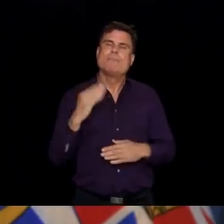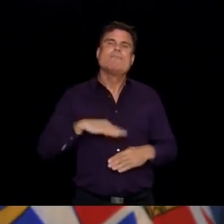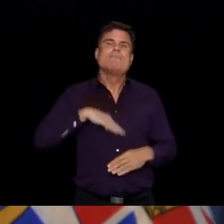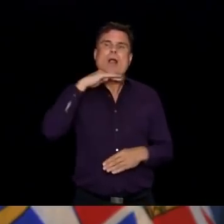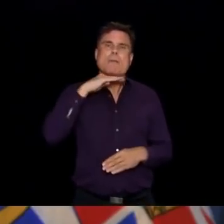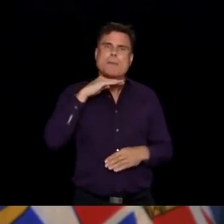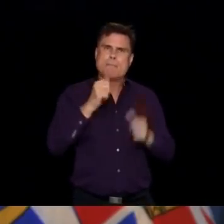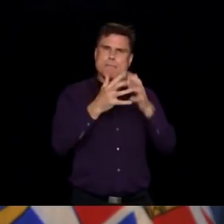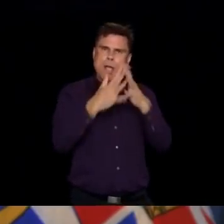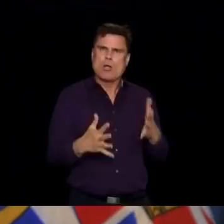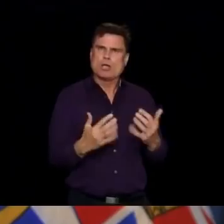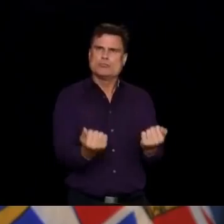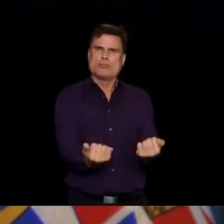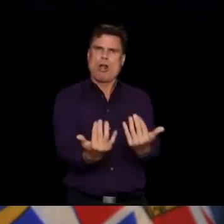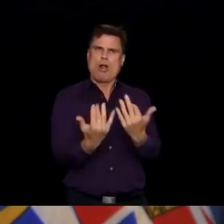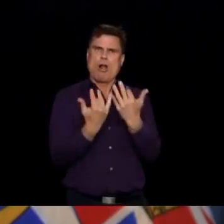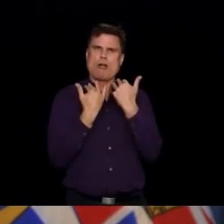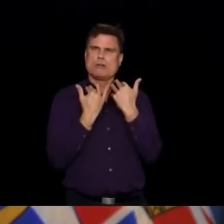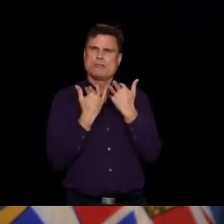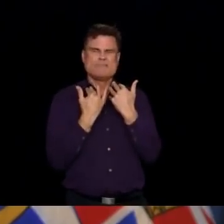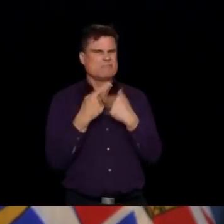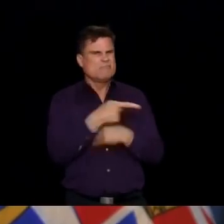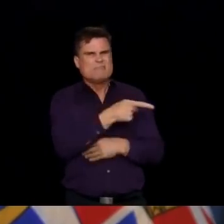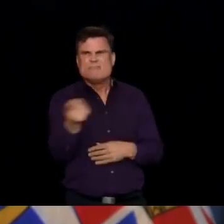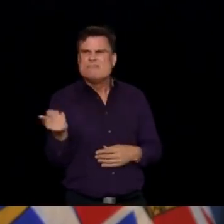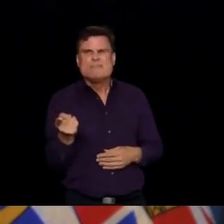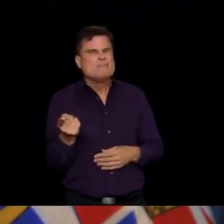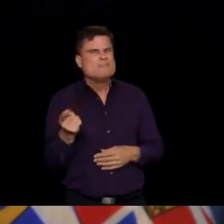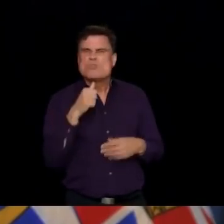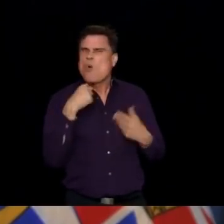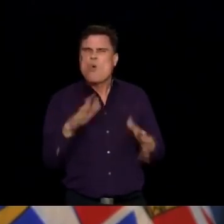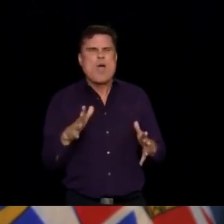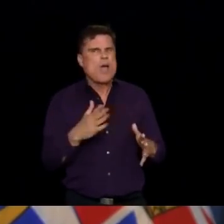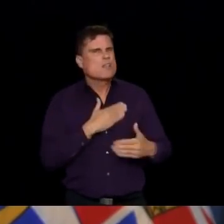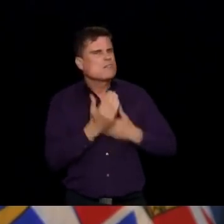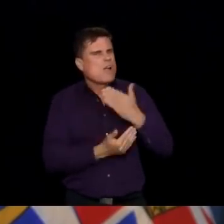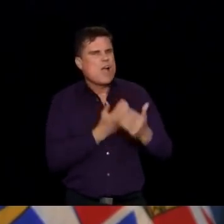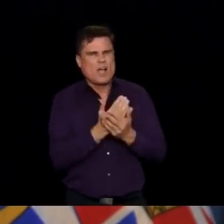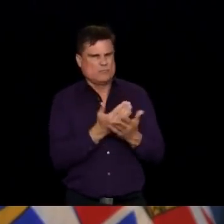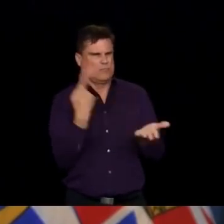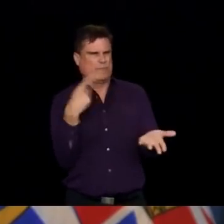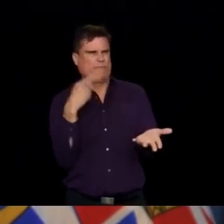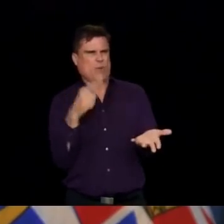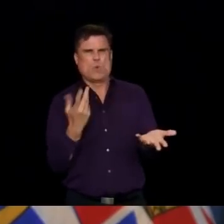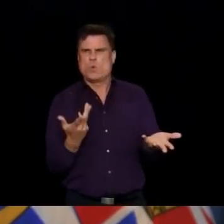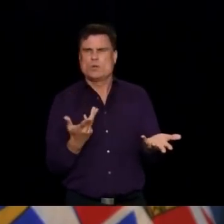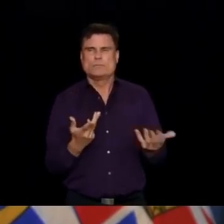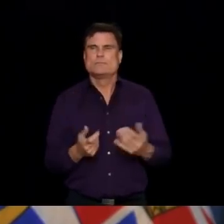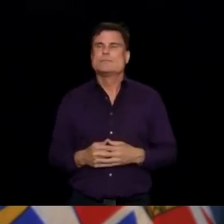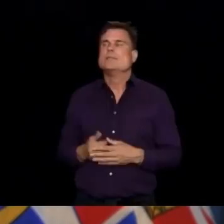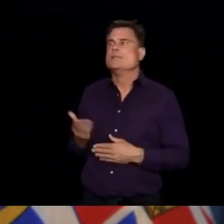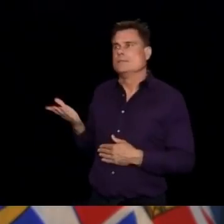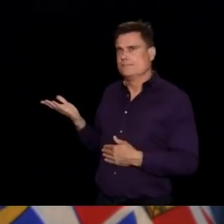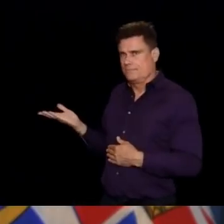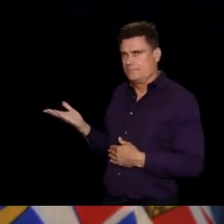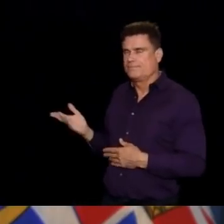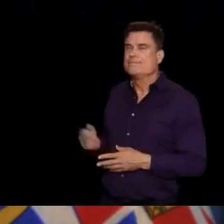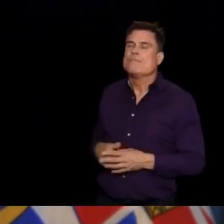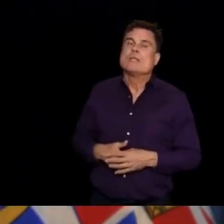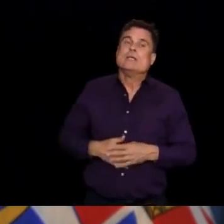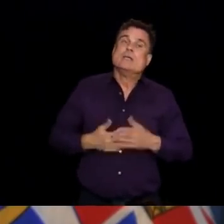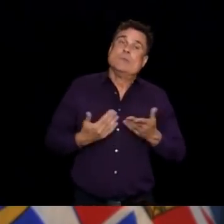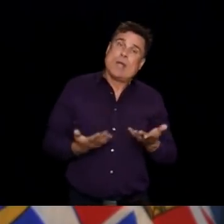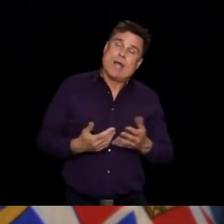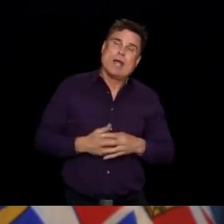people with non-British Columbia license plates? I think it's a sign of the fact that, you know, this has been anxiety